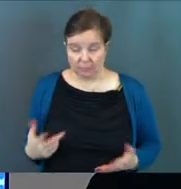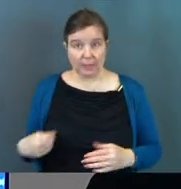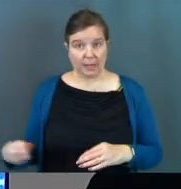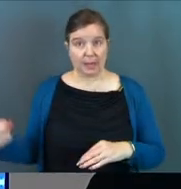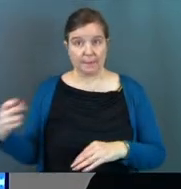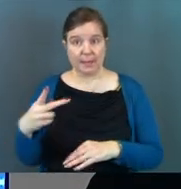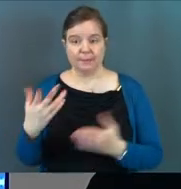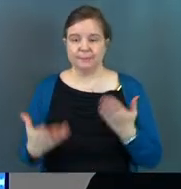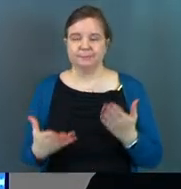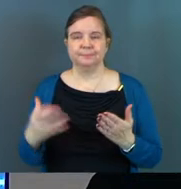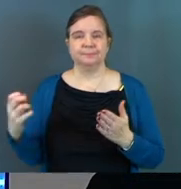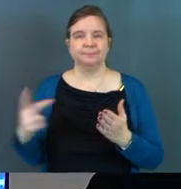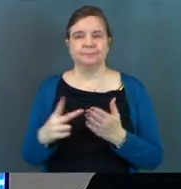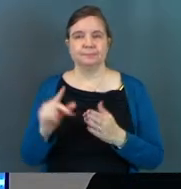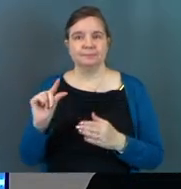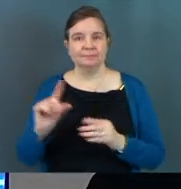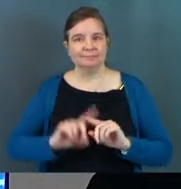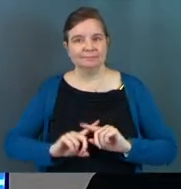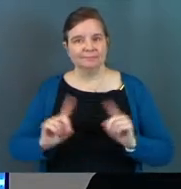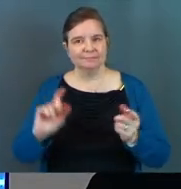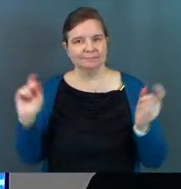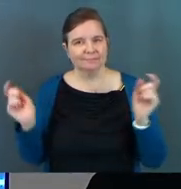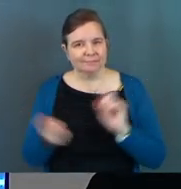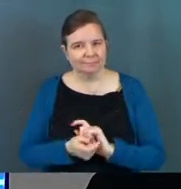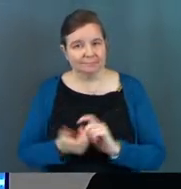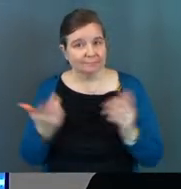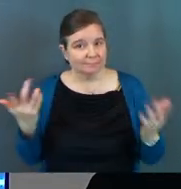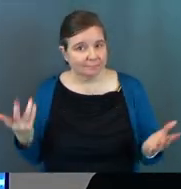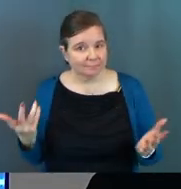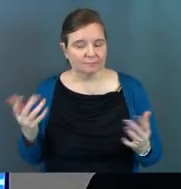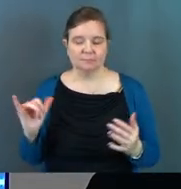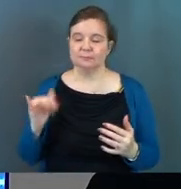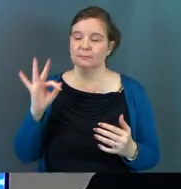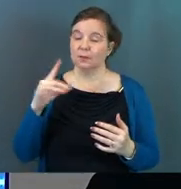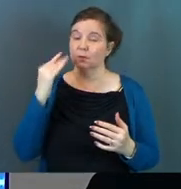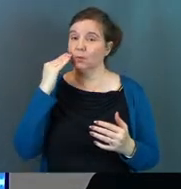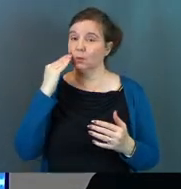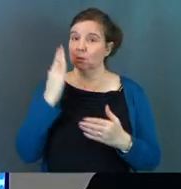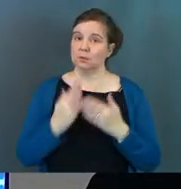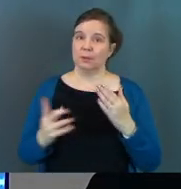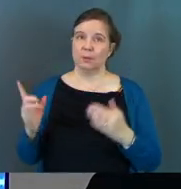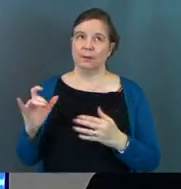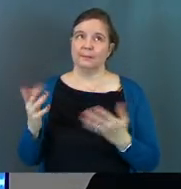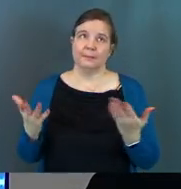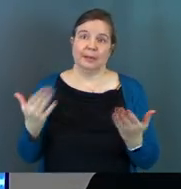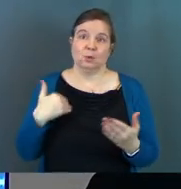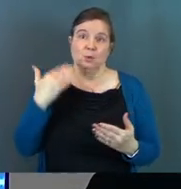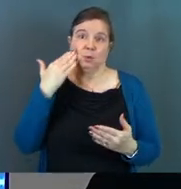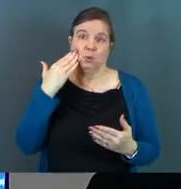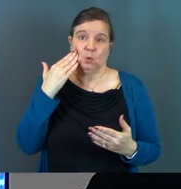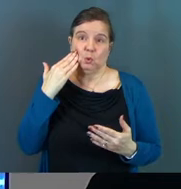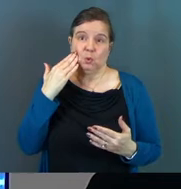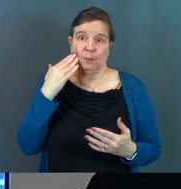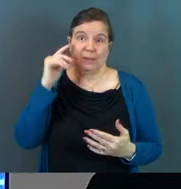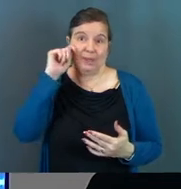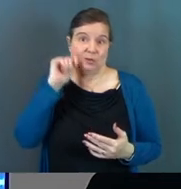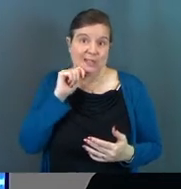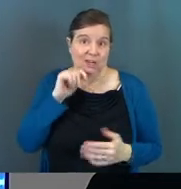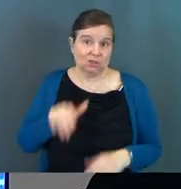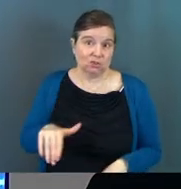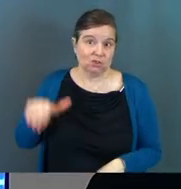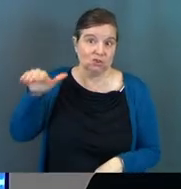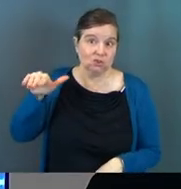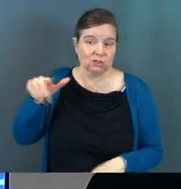back. But maybe they come back somewhat changed. So like if you knew somebody that maybe you knew them in their teens,